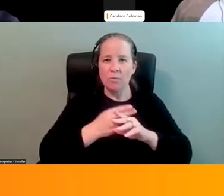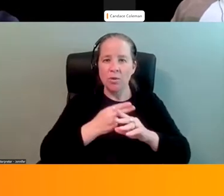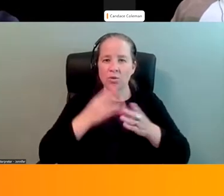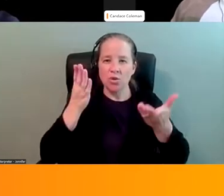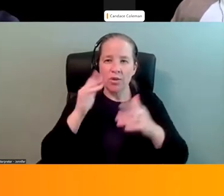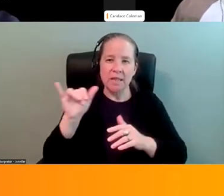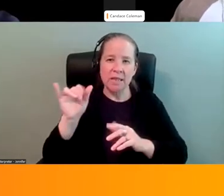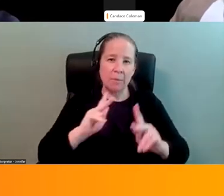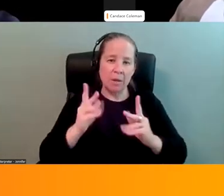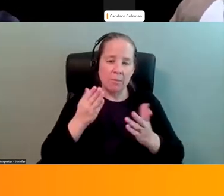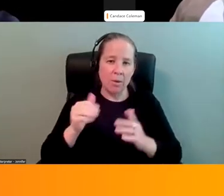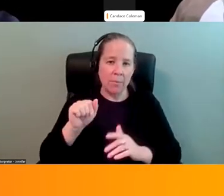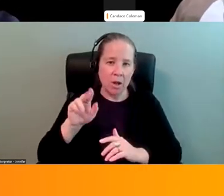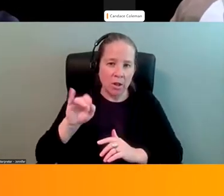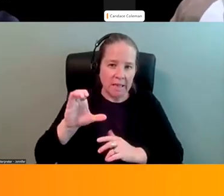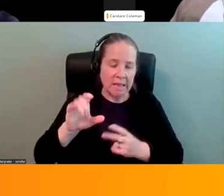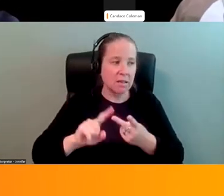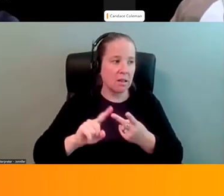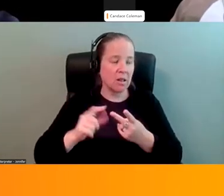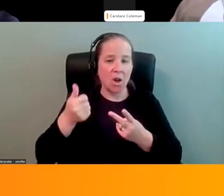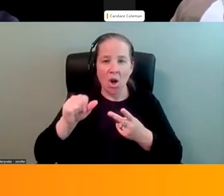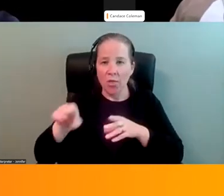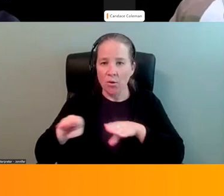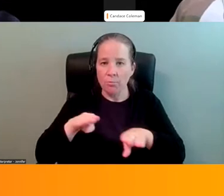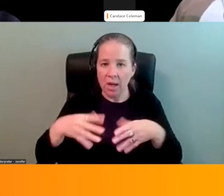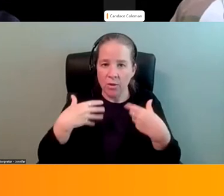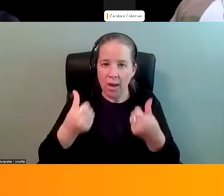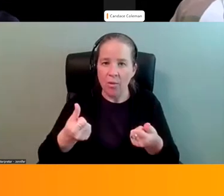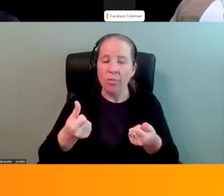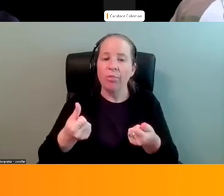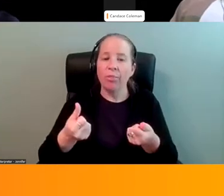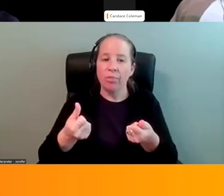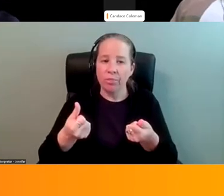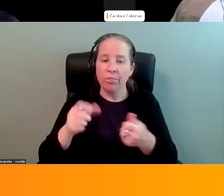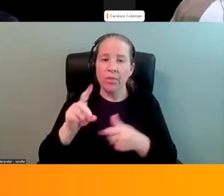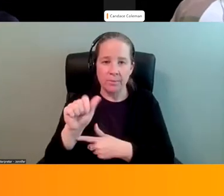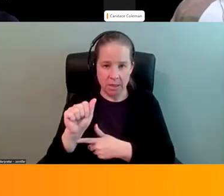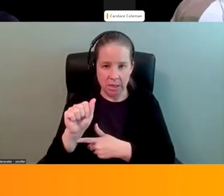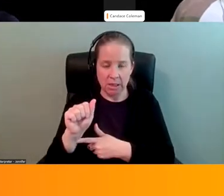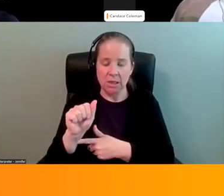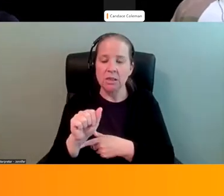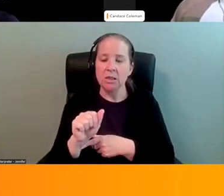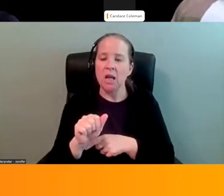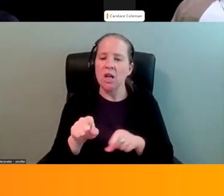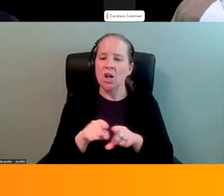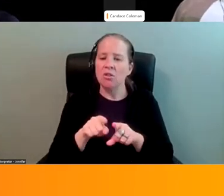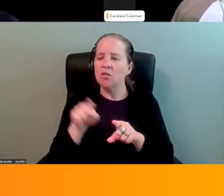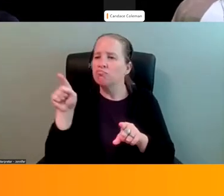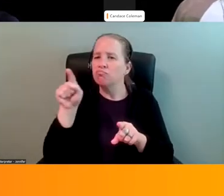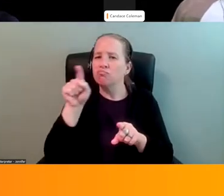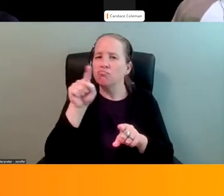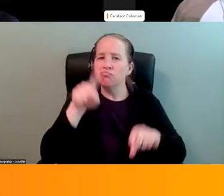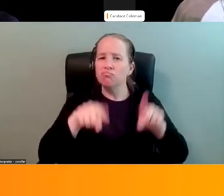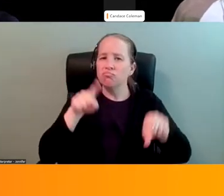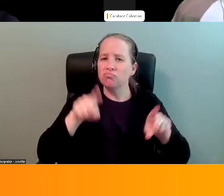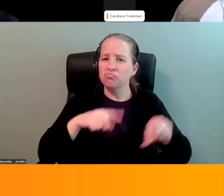are autistic, those who have other behavioral health disabilities, and as well as other types of disabilities who